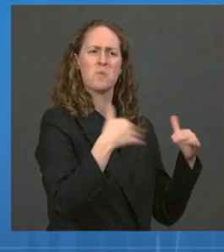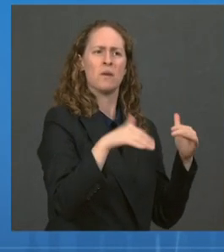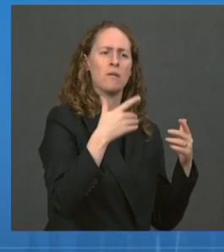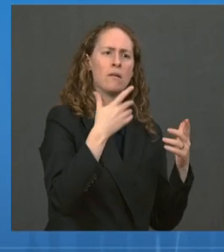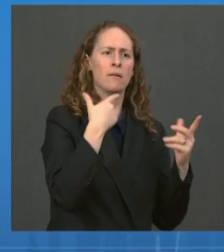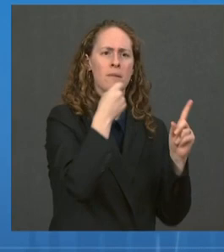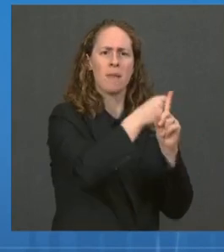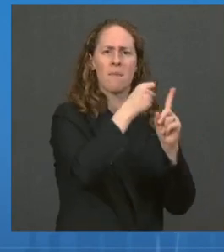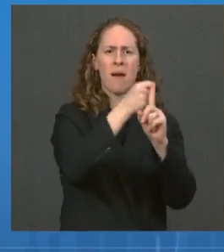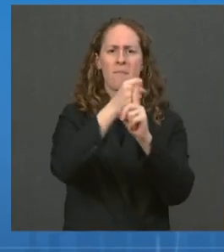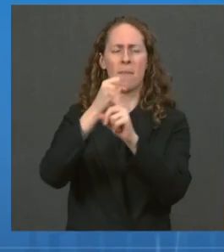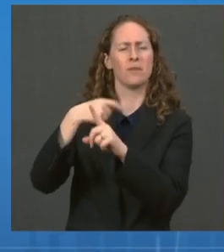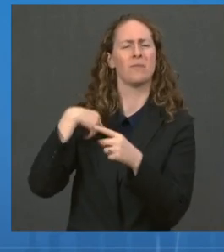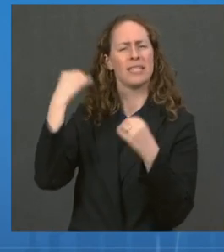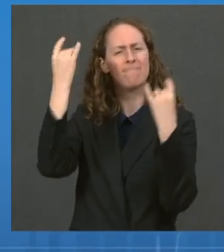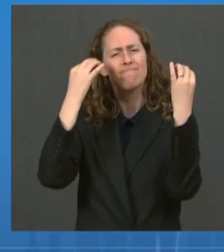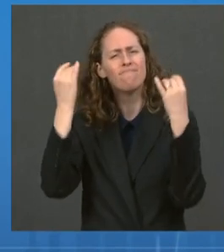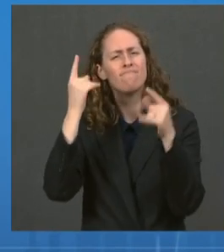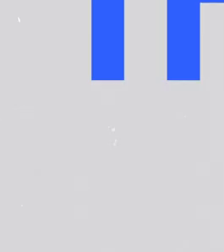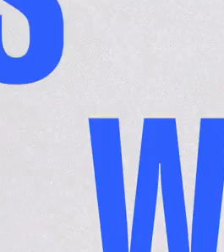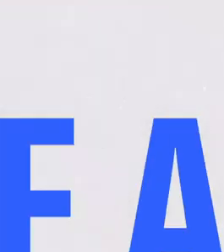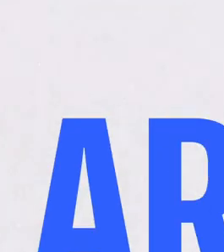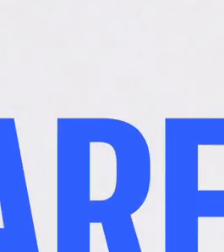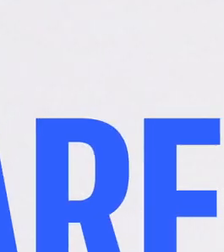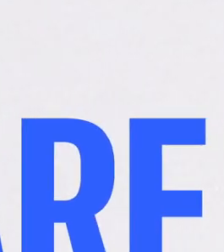And that is what I'm doing with these recommendations.